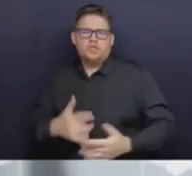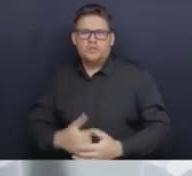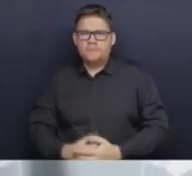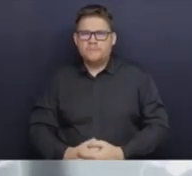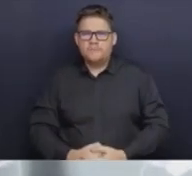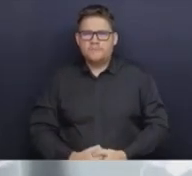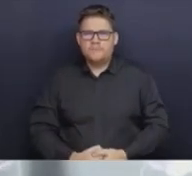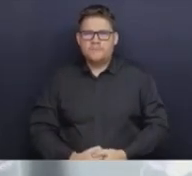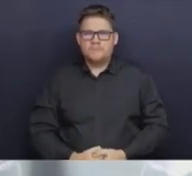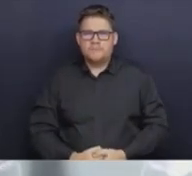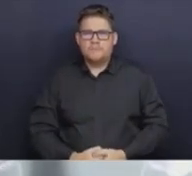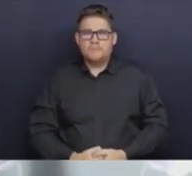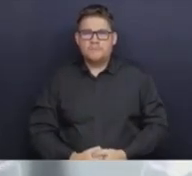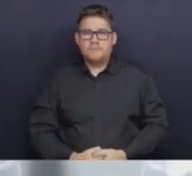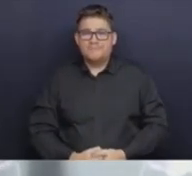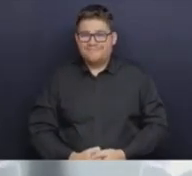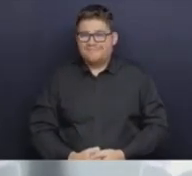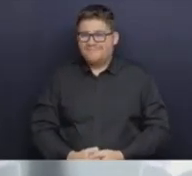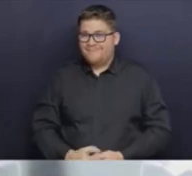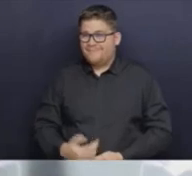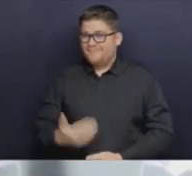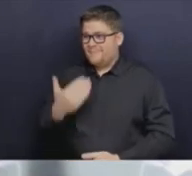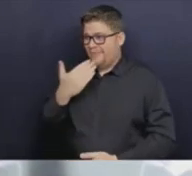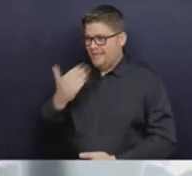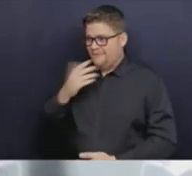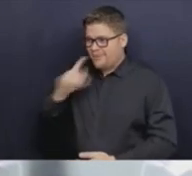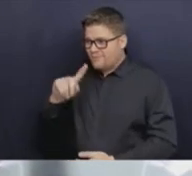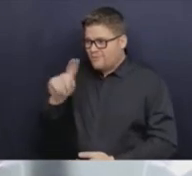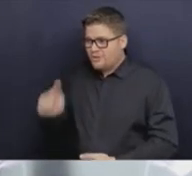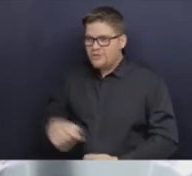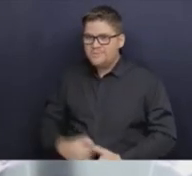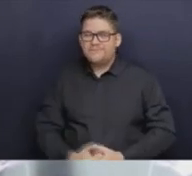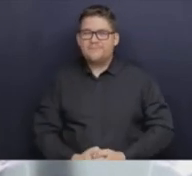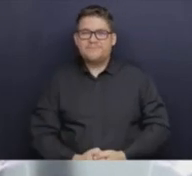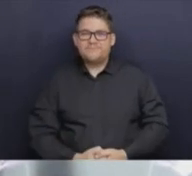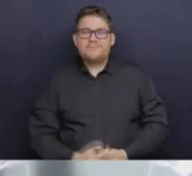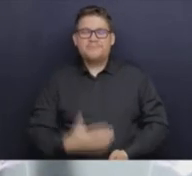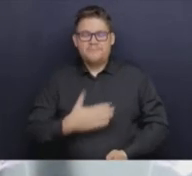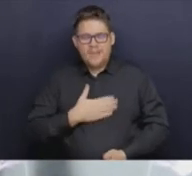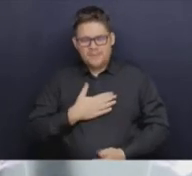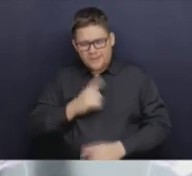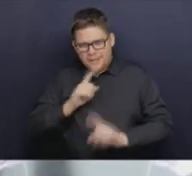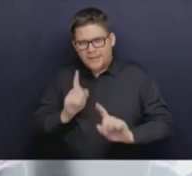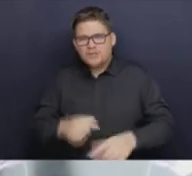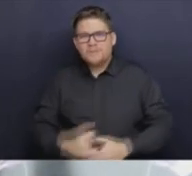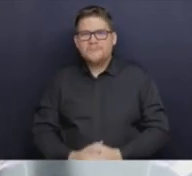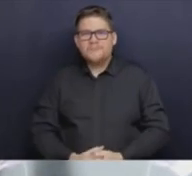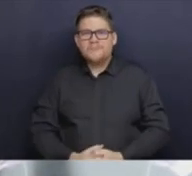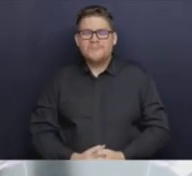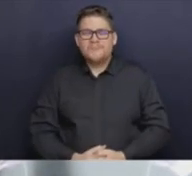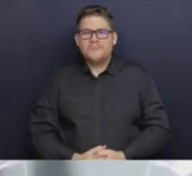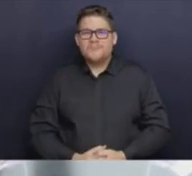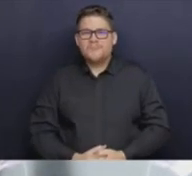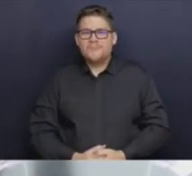Thanks very much for the question and the opportunity to respond on this question. And I'll give a slightly longer